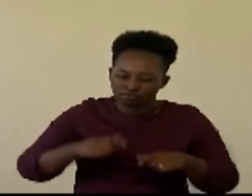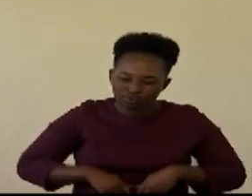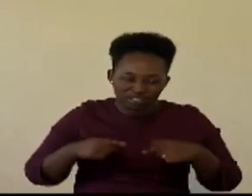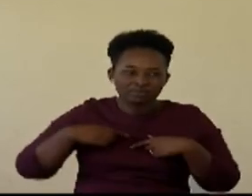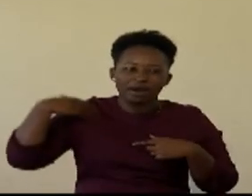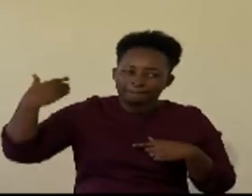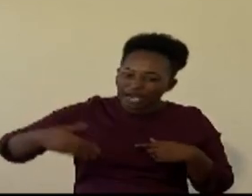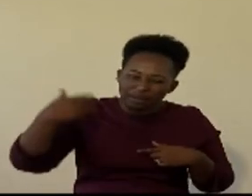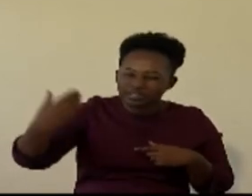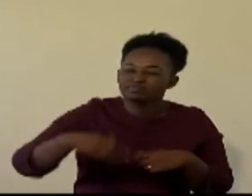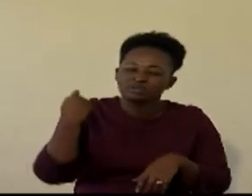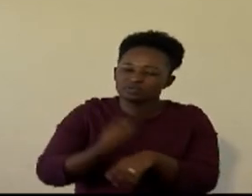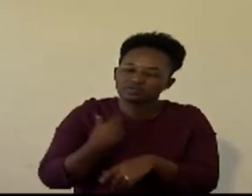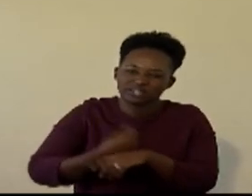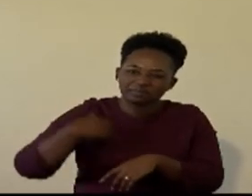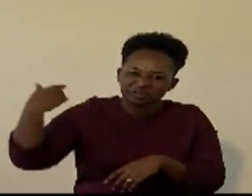every other minute